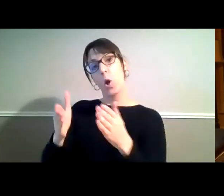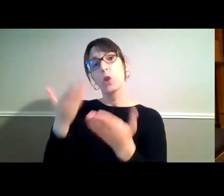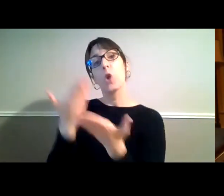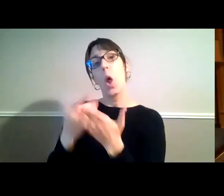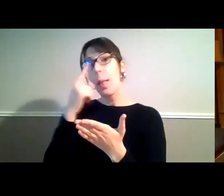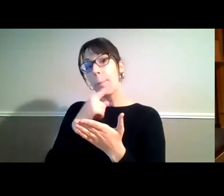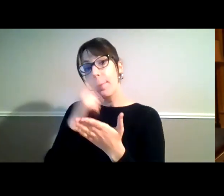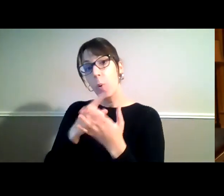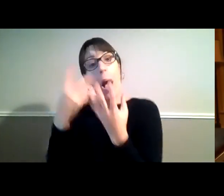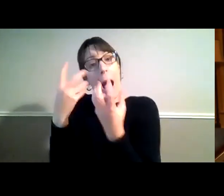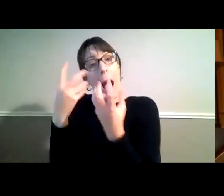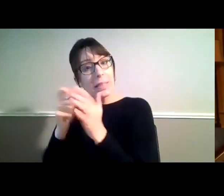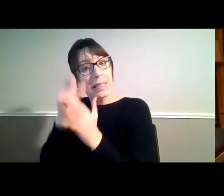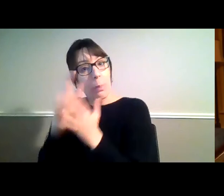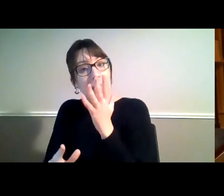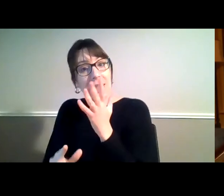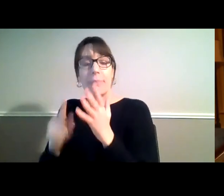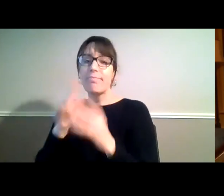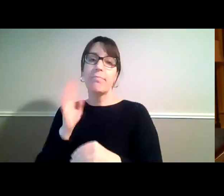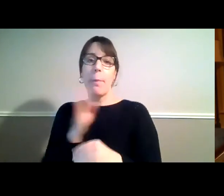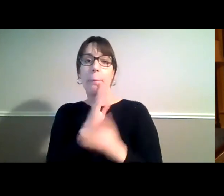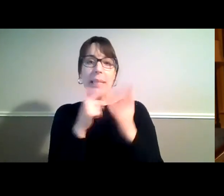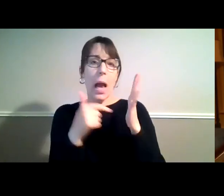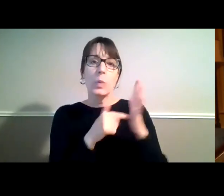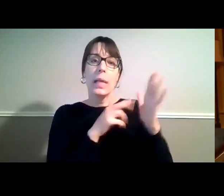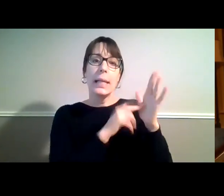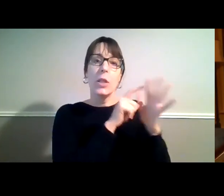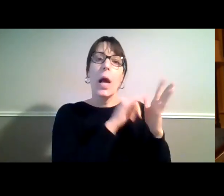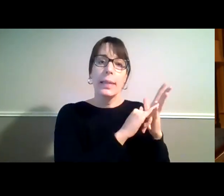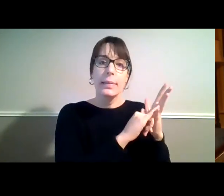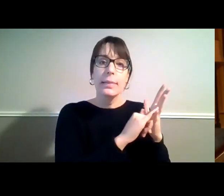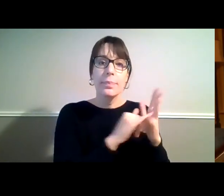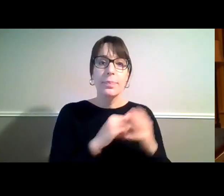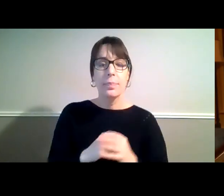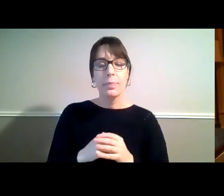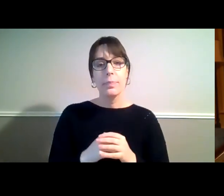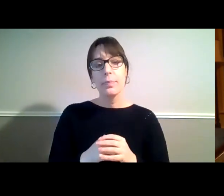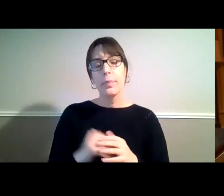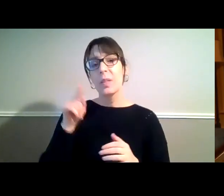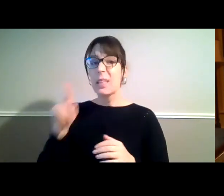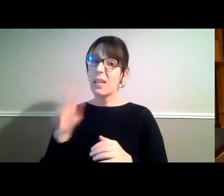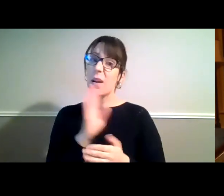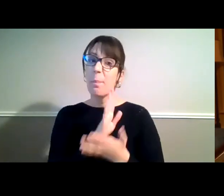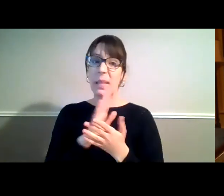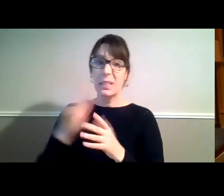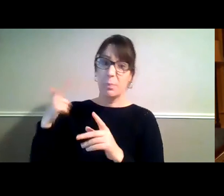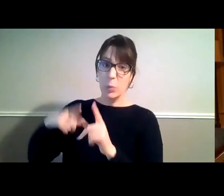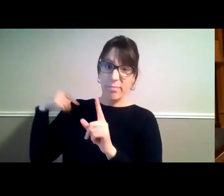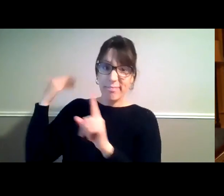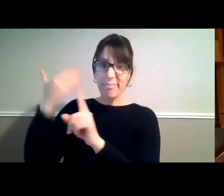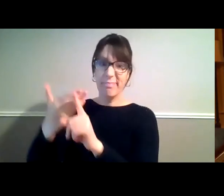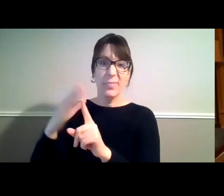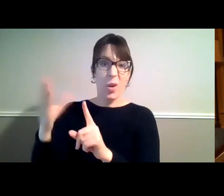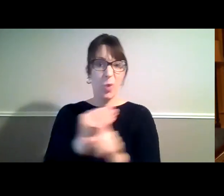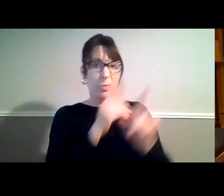with disability who are often left out of the conversation altogether and have been since the NDIS was first